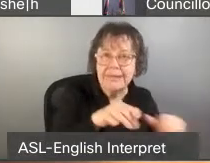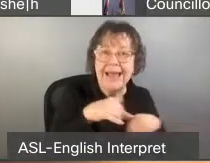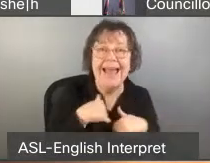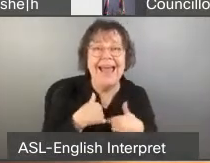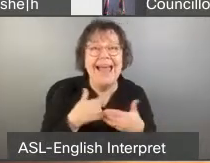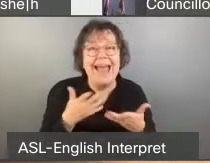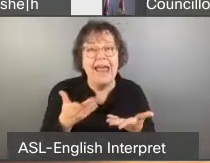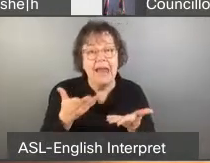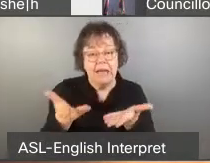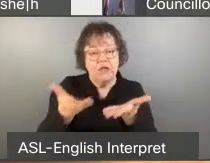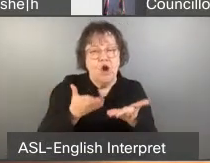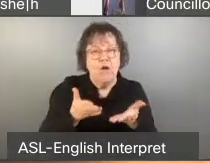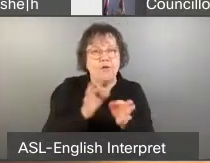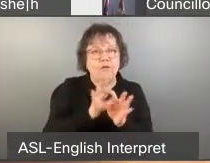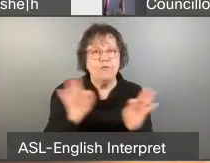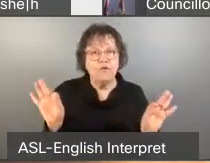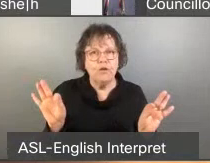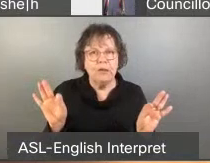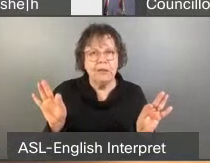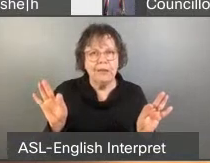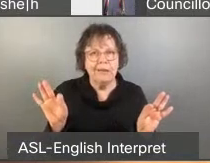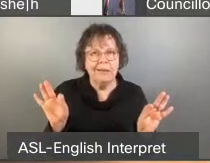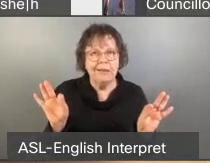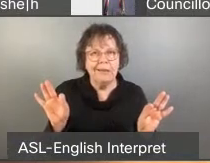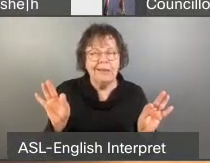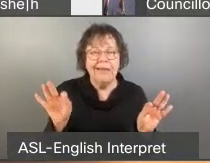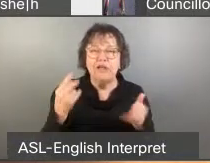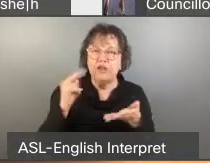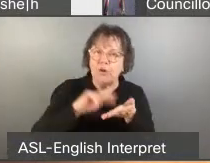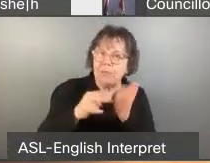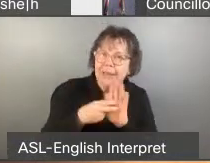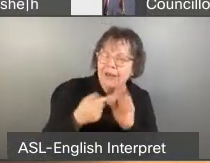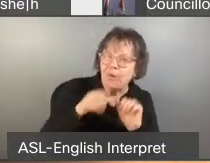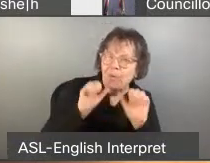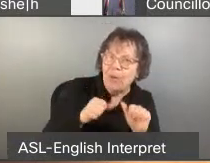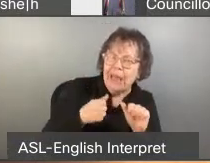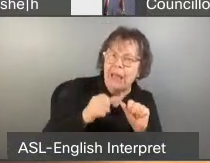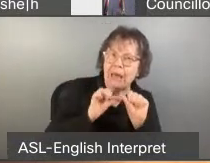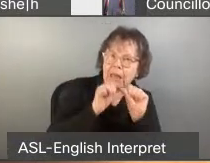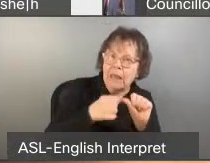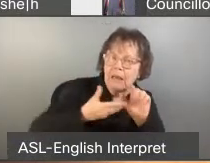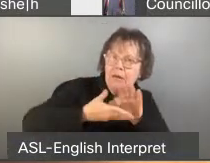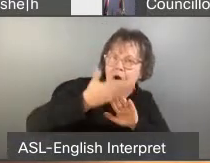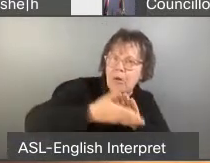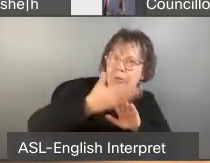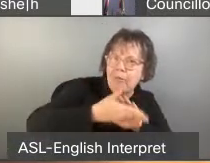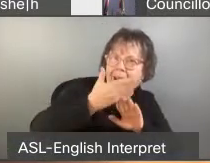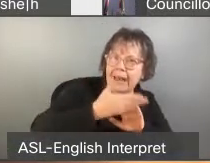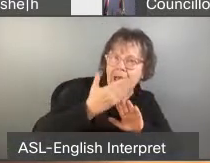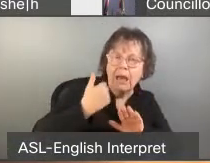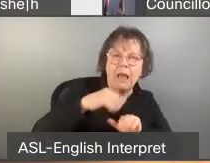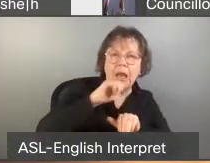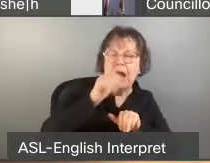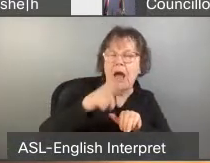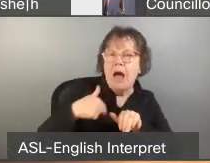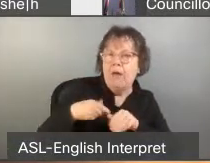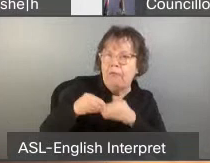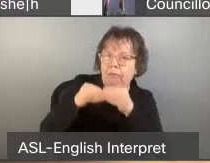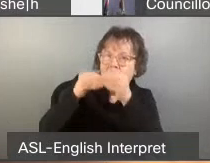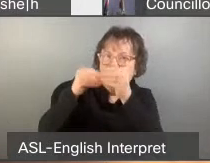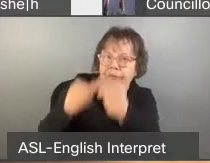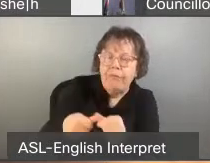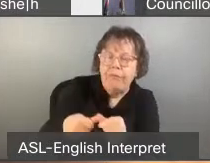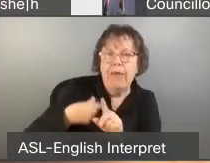have it for free means that it's not impacting us operationally. So for the last 18 to 20 months, this program